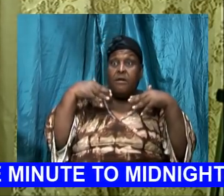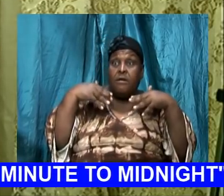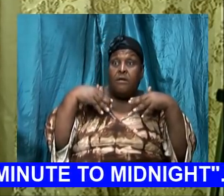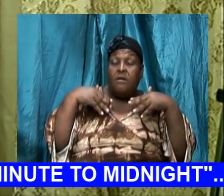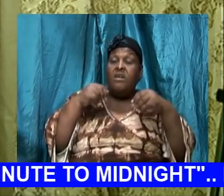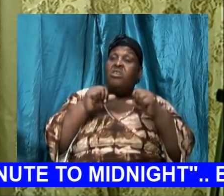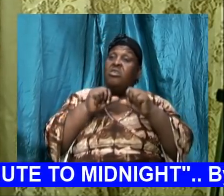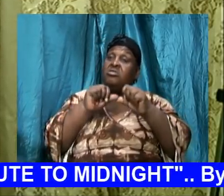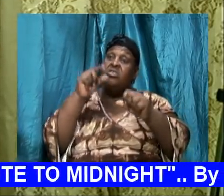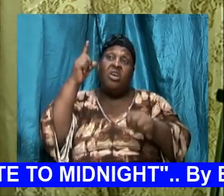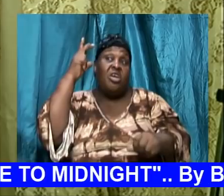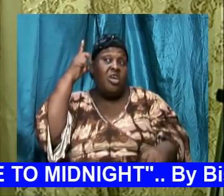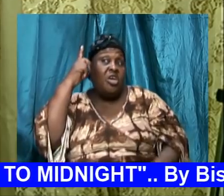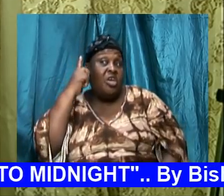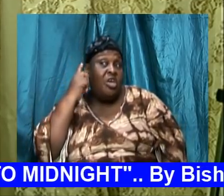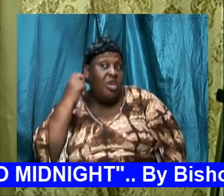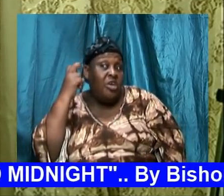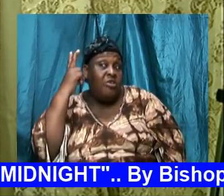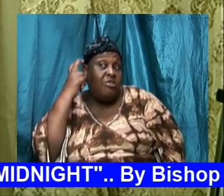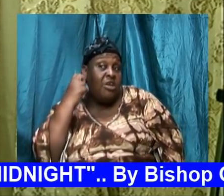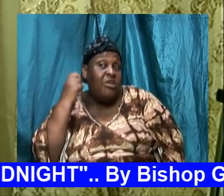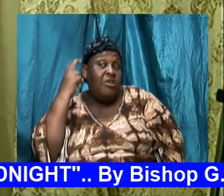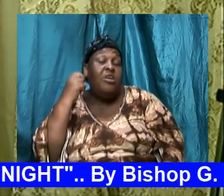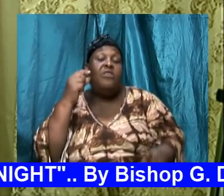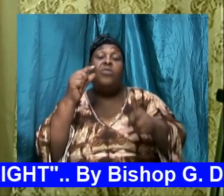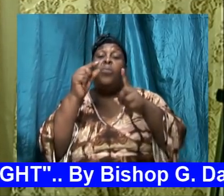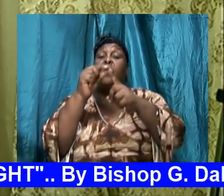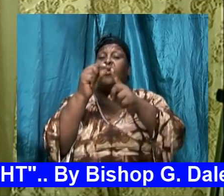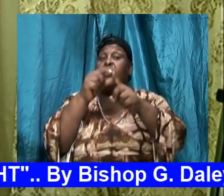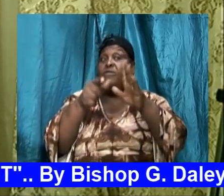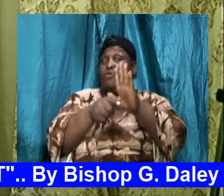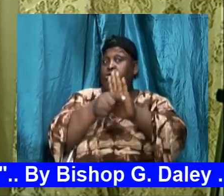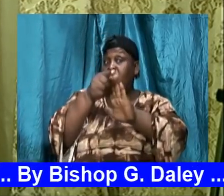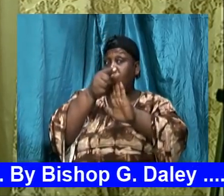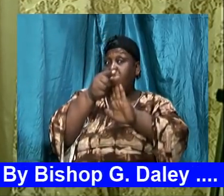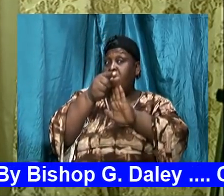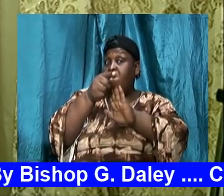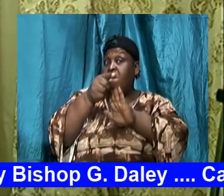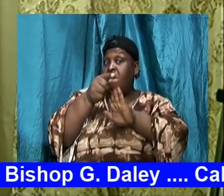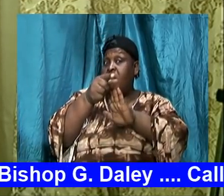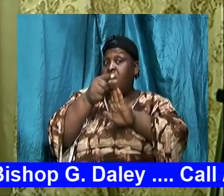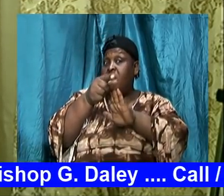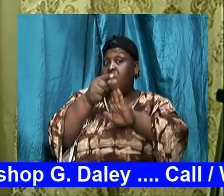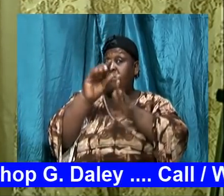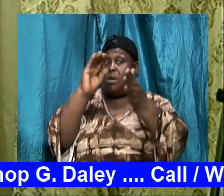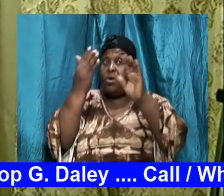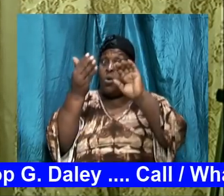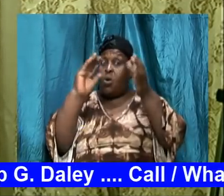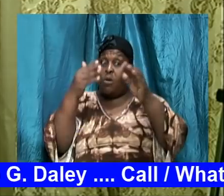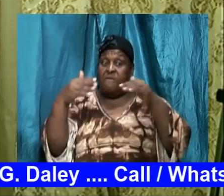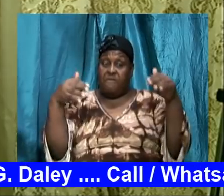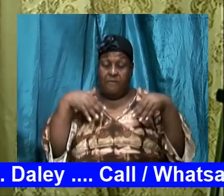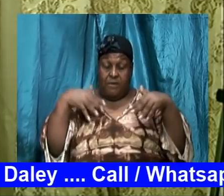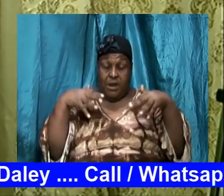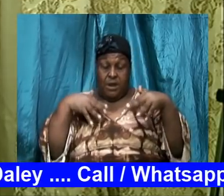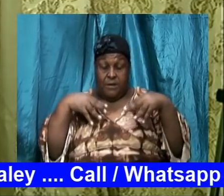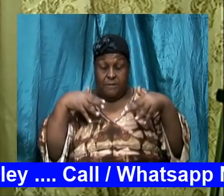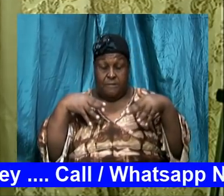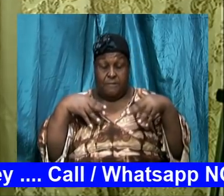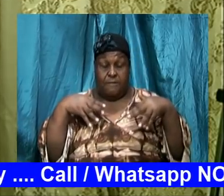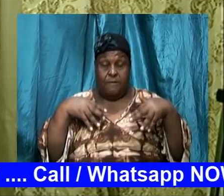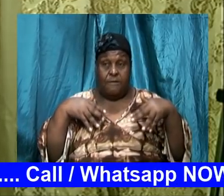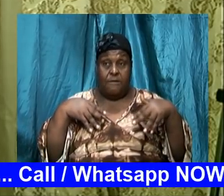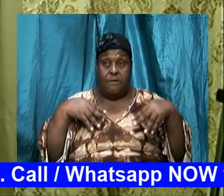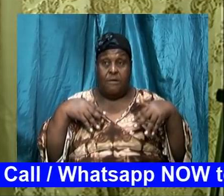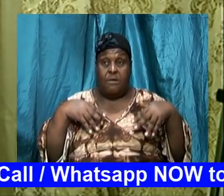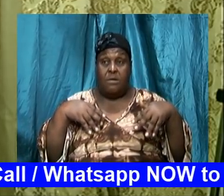got a hold of their minds and they automatically became afraid. They weren't, the Bible didn't say that they became afraid because of how